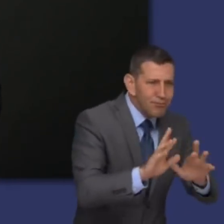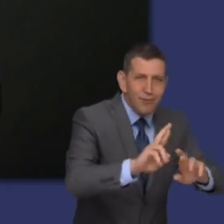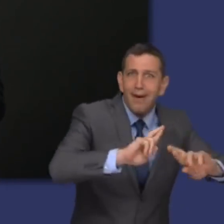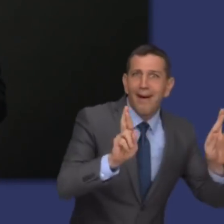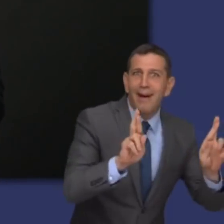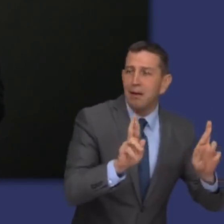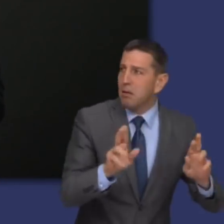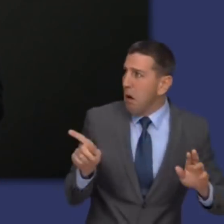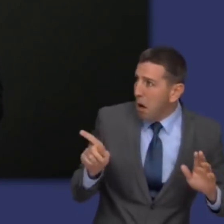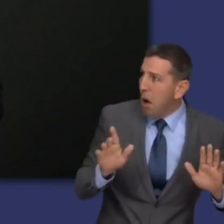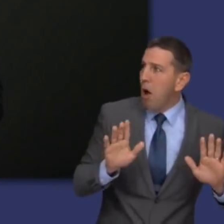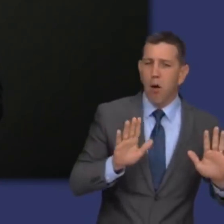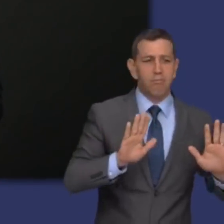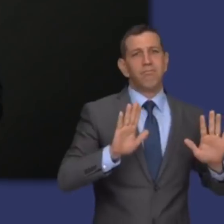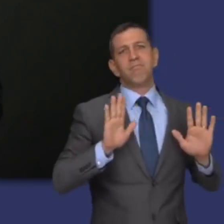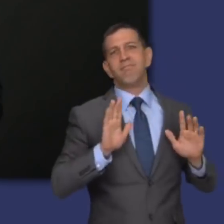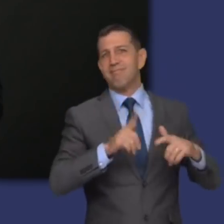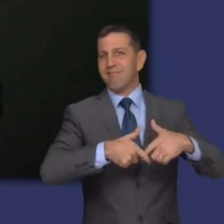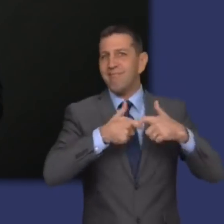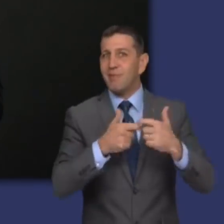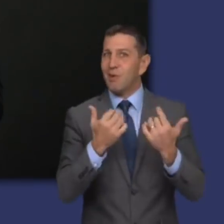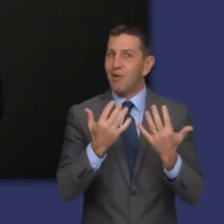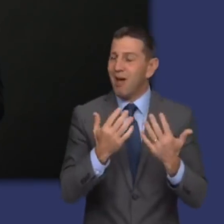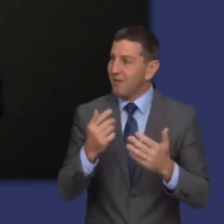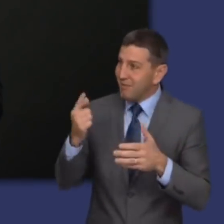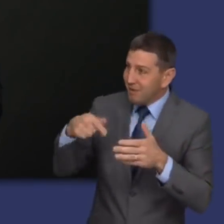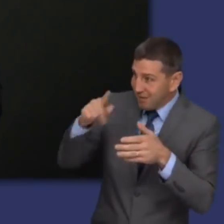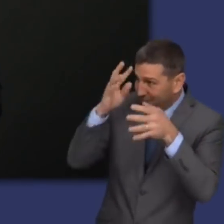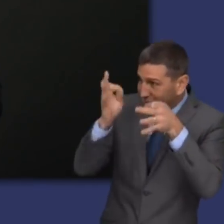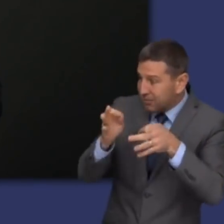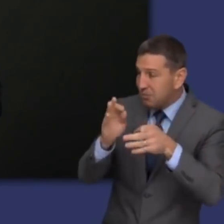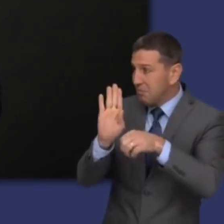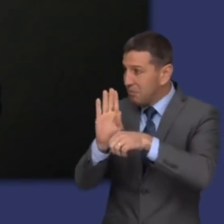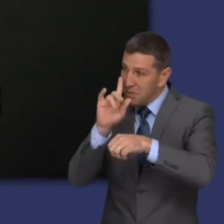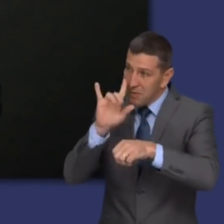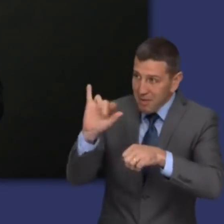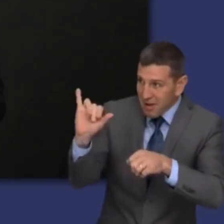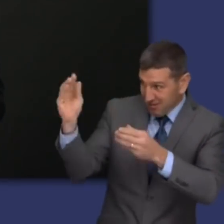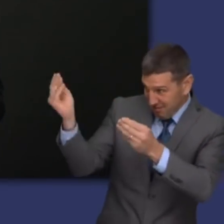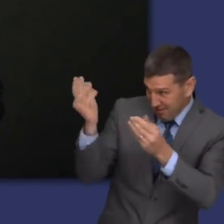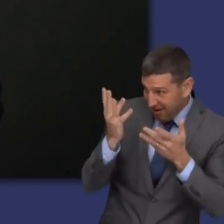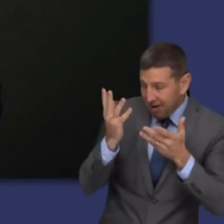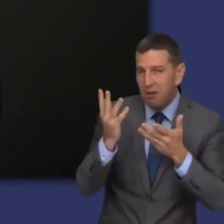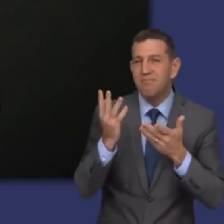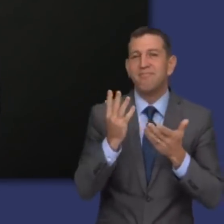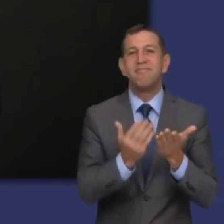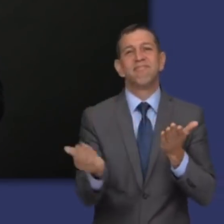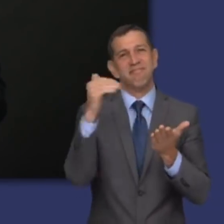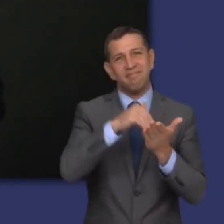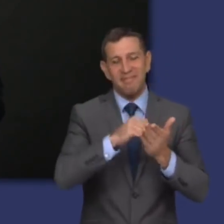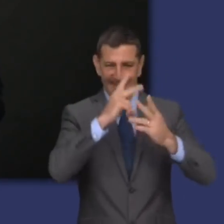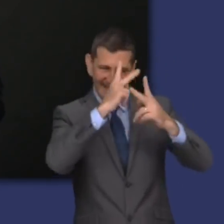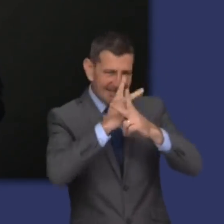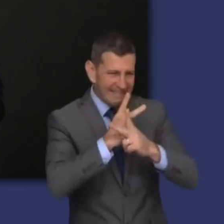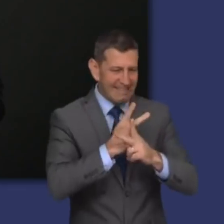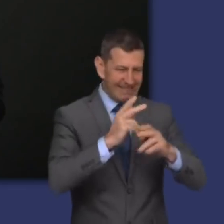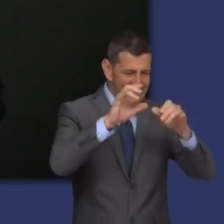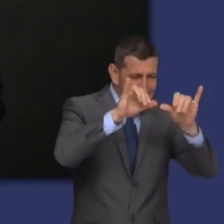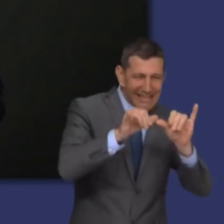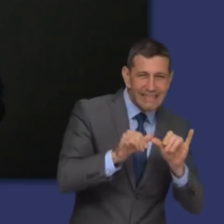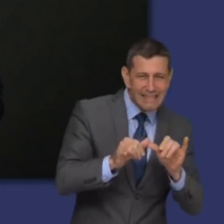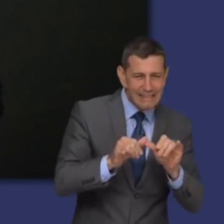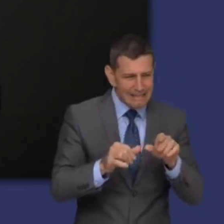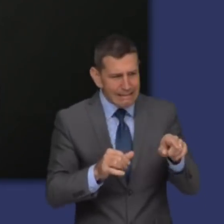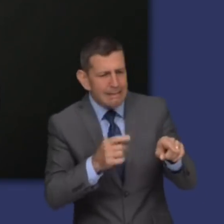while new requirements for Bethel were evaluated. This effectively led to a redesign and a reduction in the scope of the